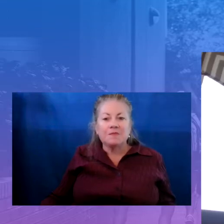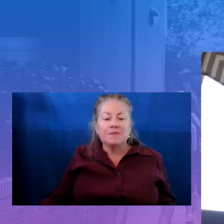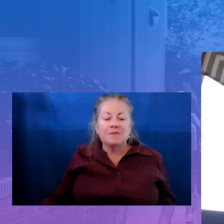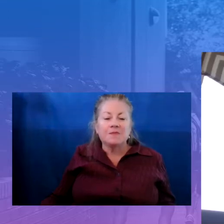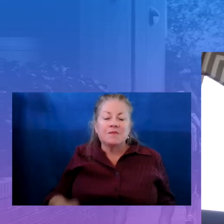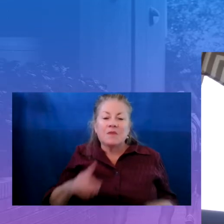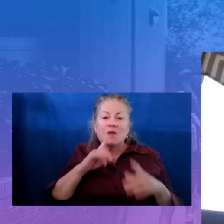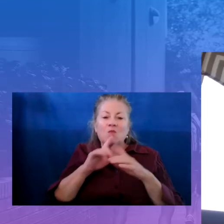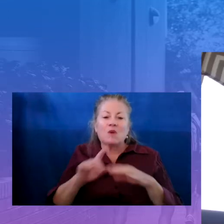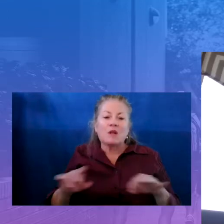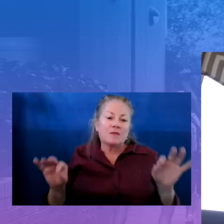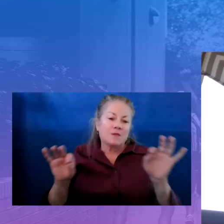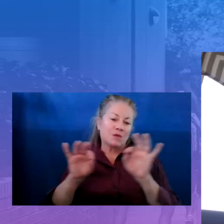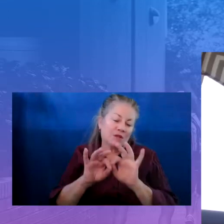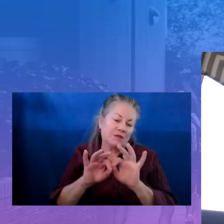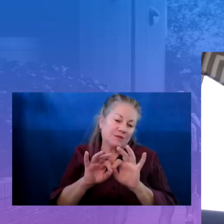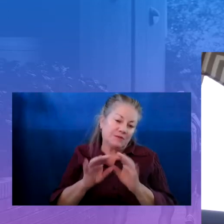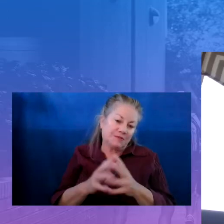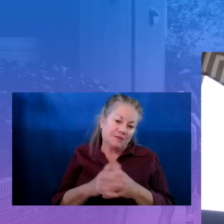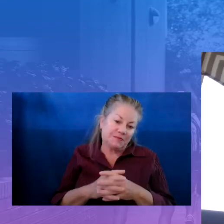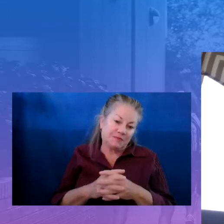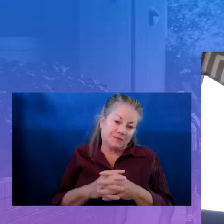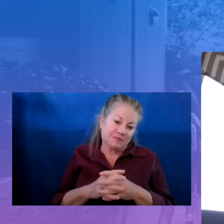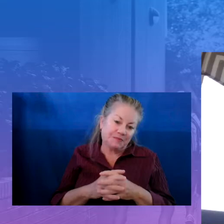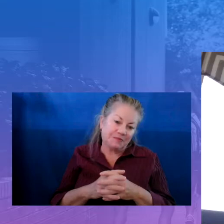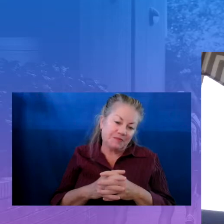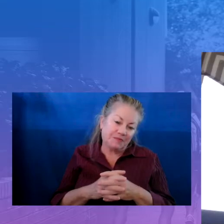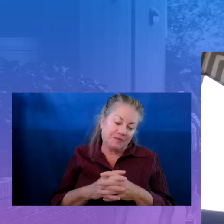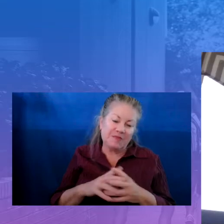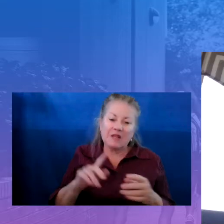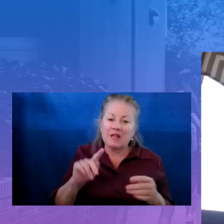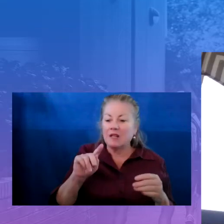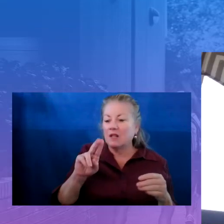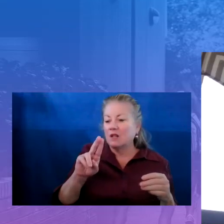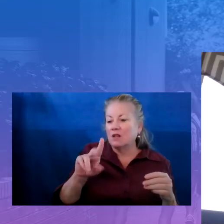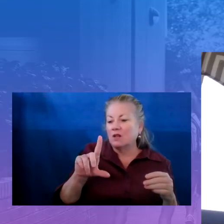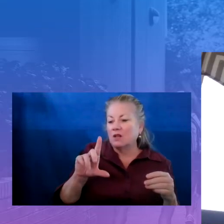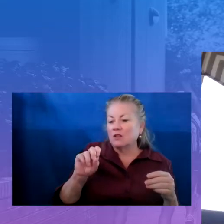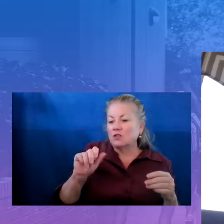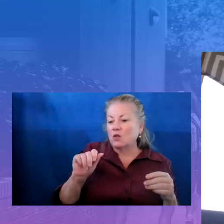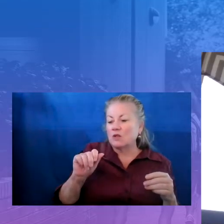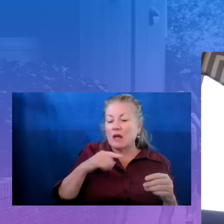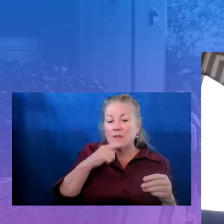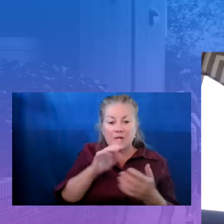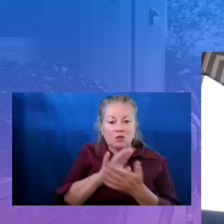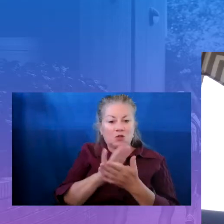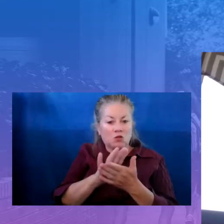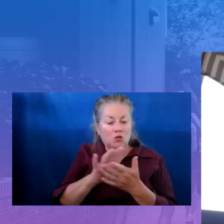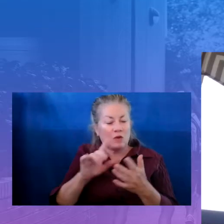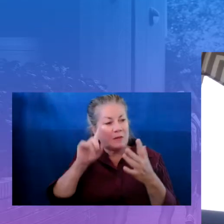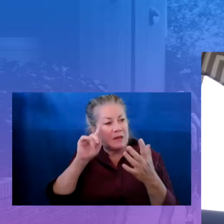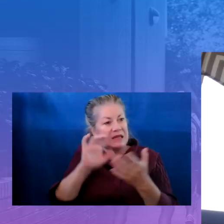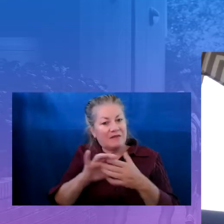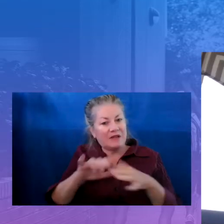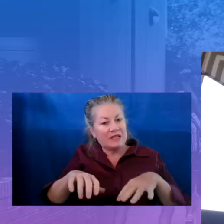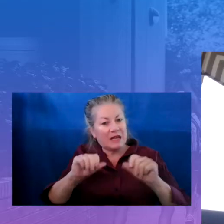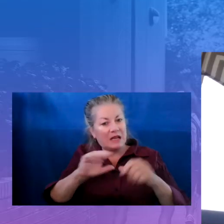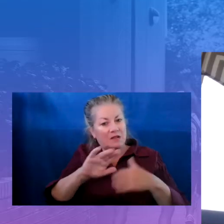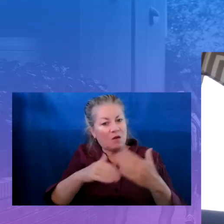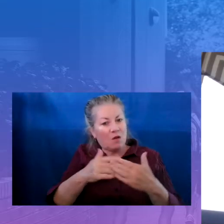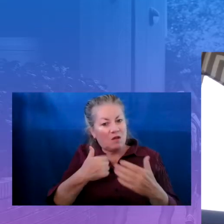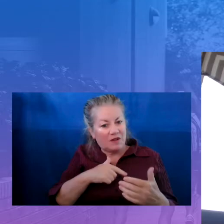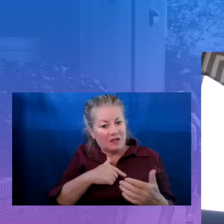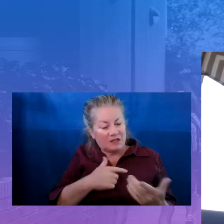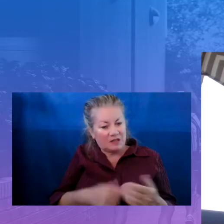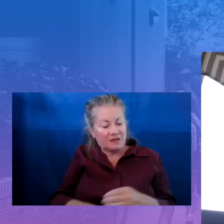we, in Tulsa Public Schools, we believe it takes all of us, right? We believe that the work we do is not just